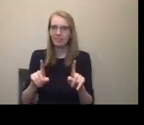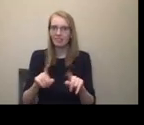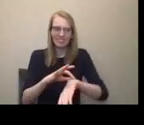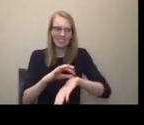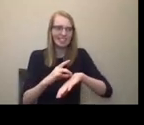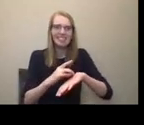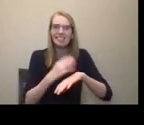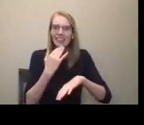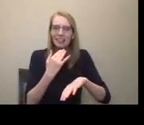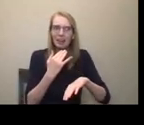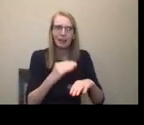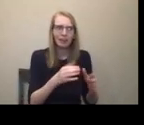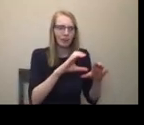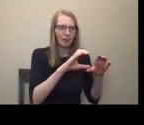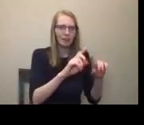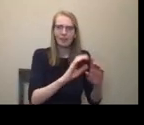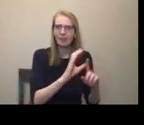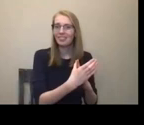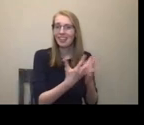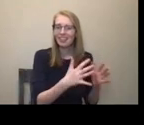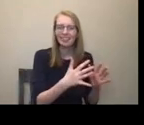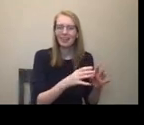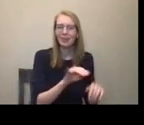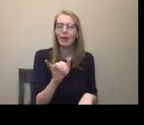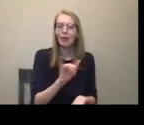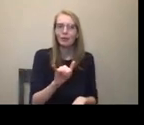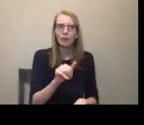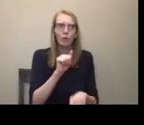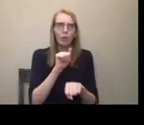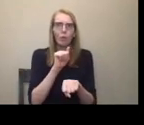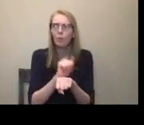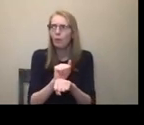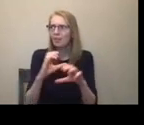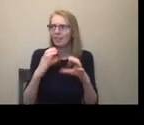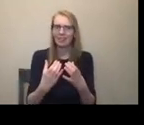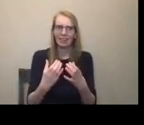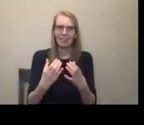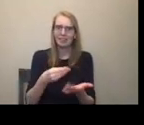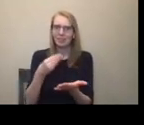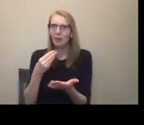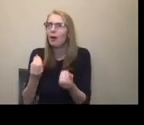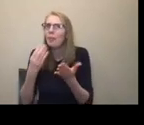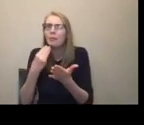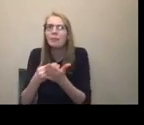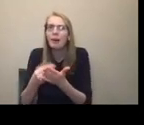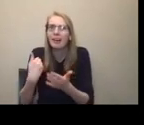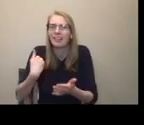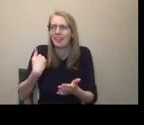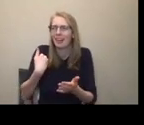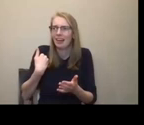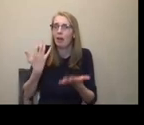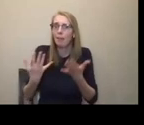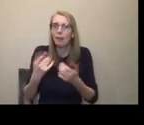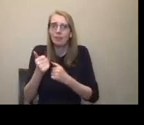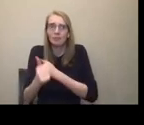class. So it's not just if you're a racialized person, indigenous person, what if you're poor, and you can't afford a suit, and you don't feel like you're entitled